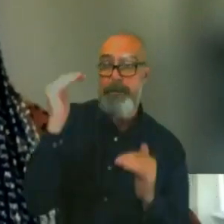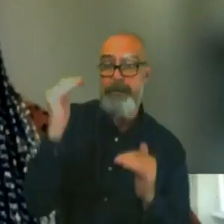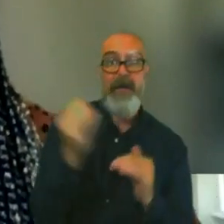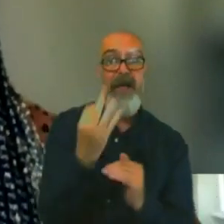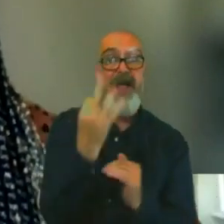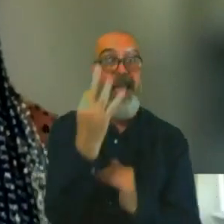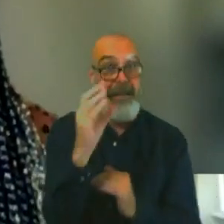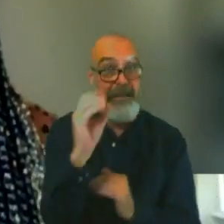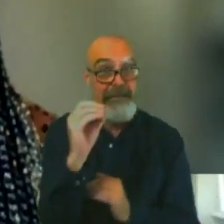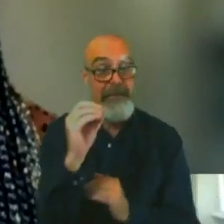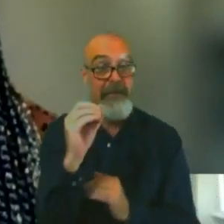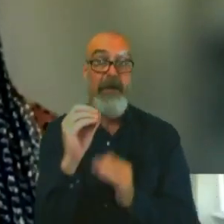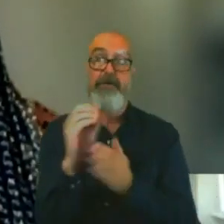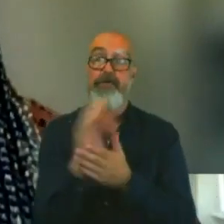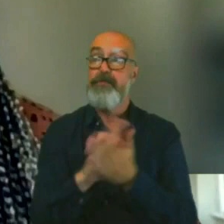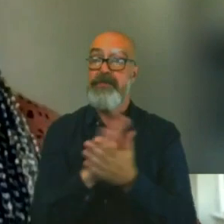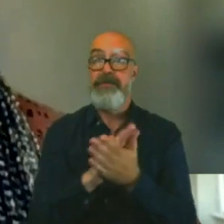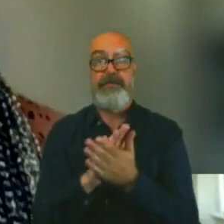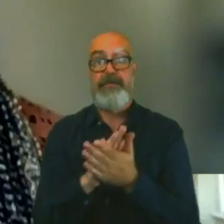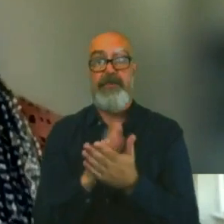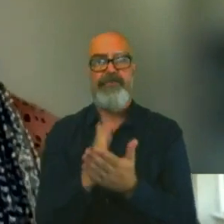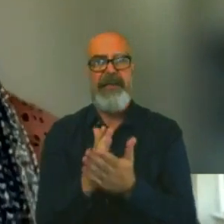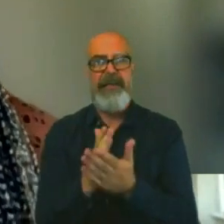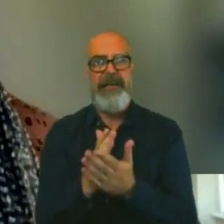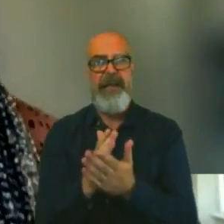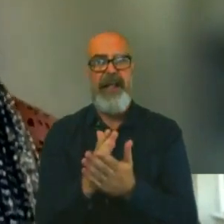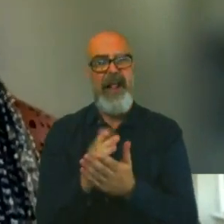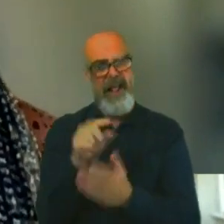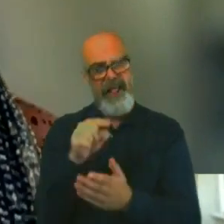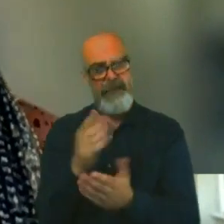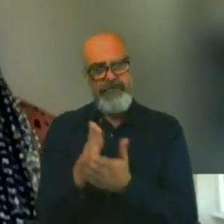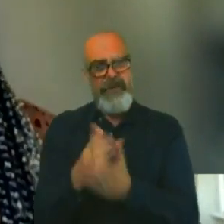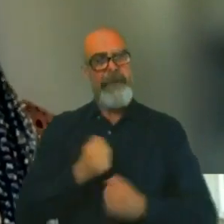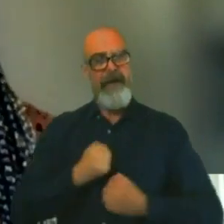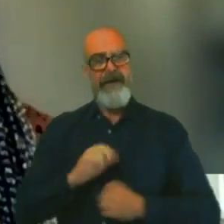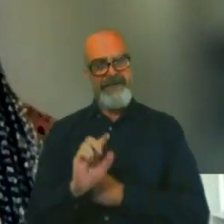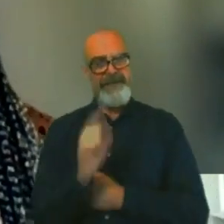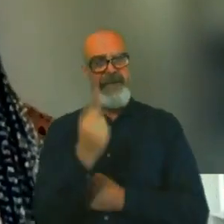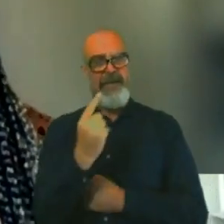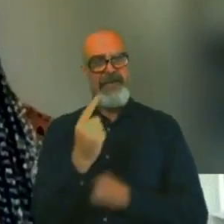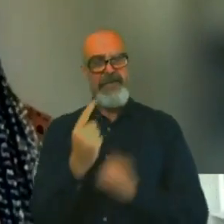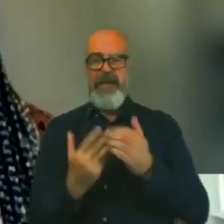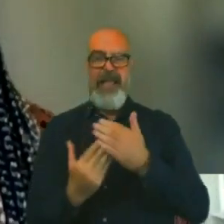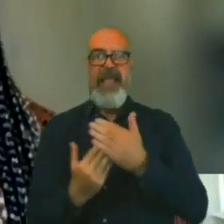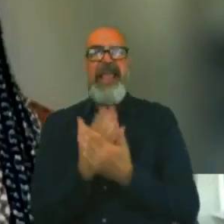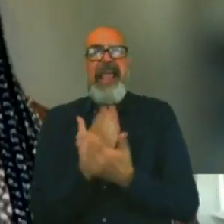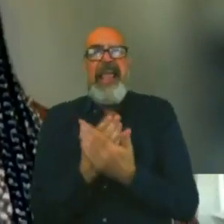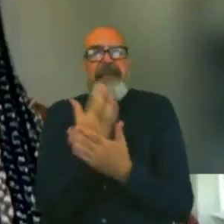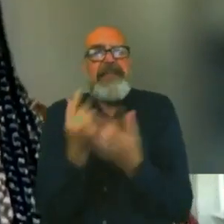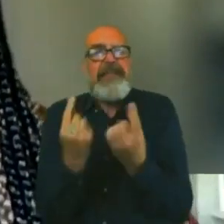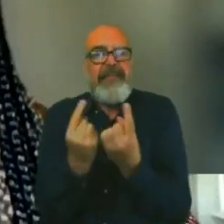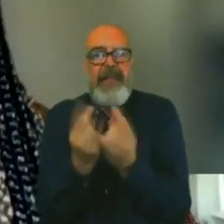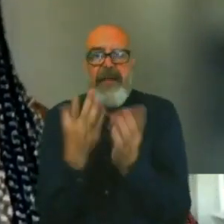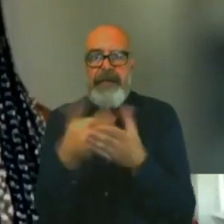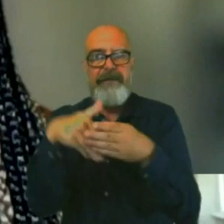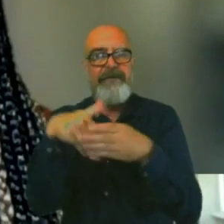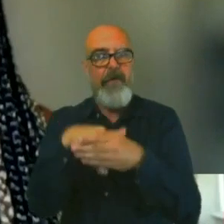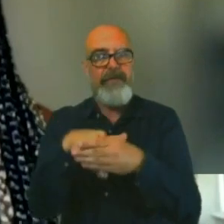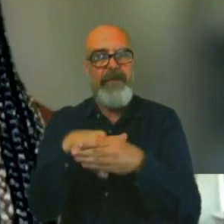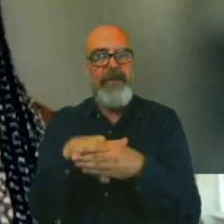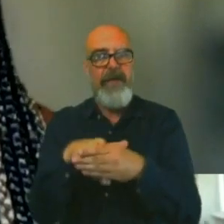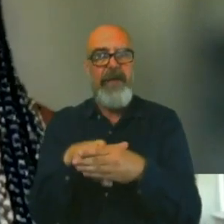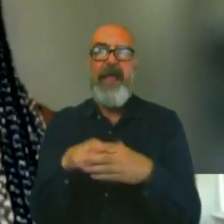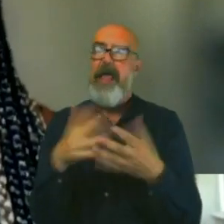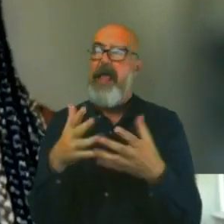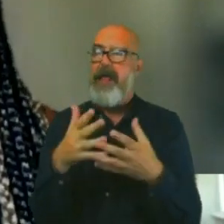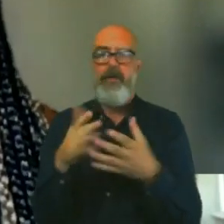it was my first kind of innovative thing that we've done. And, you know, being a part of that and being a part of the team, we handed